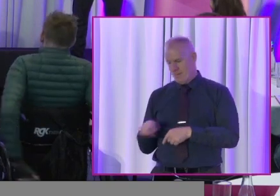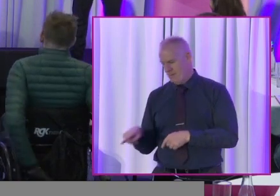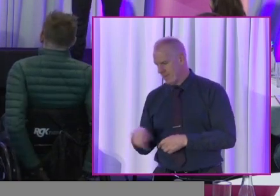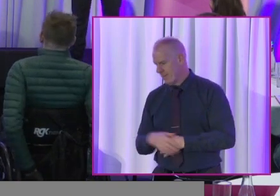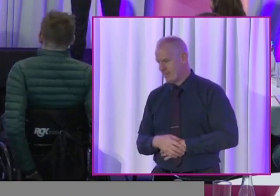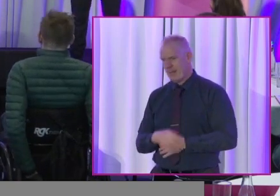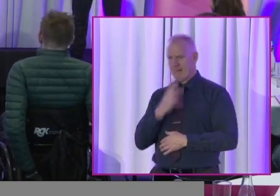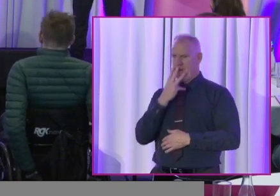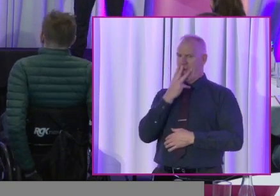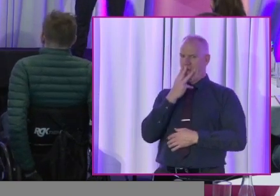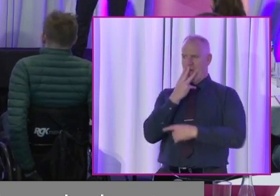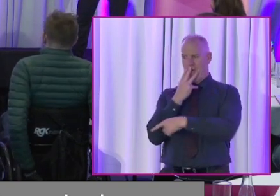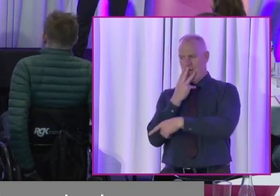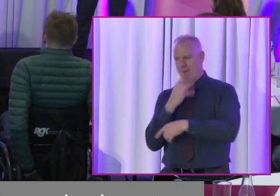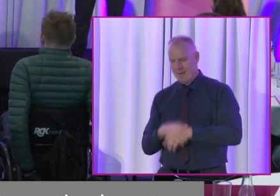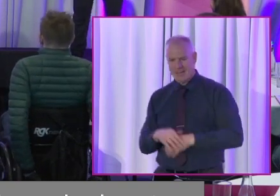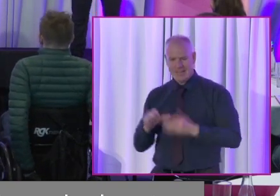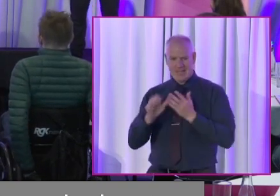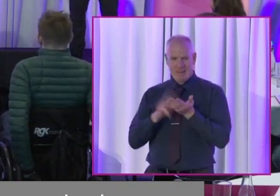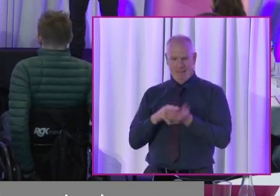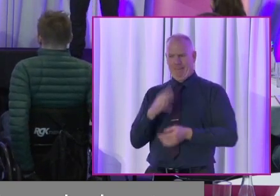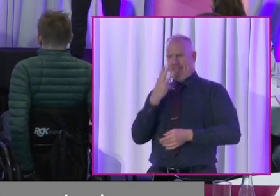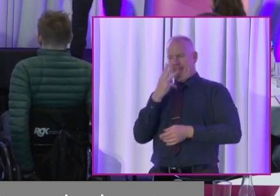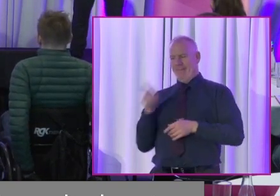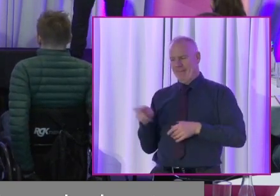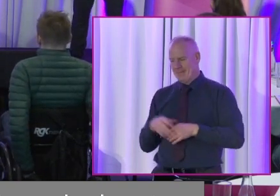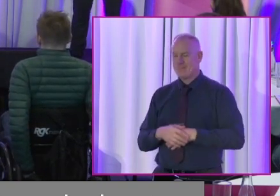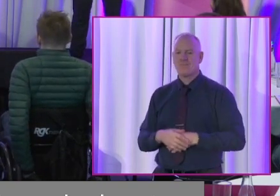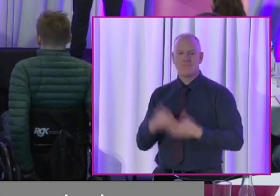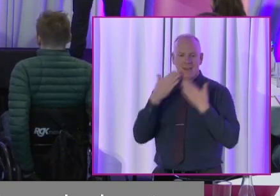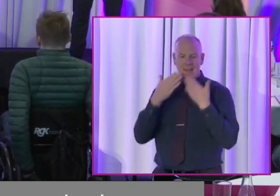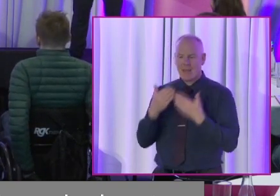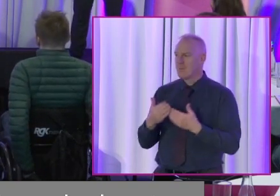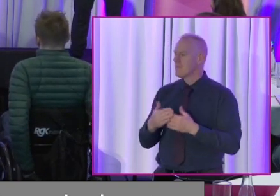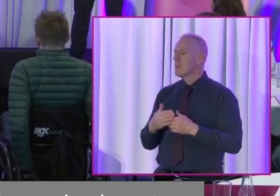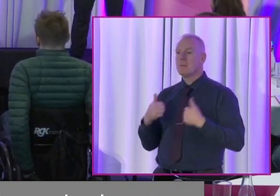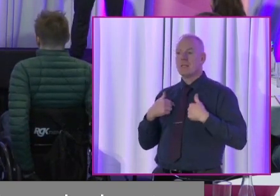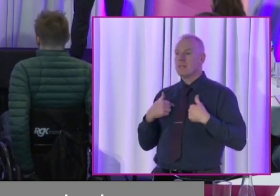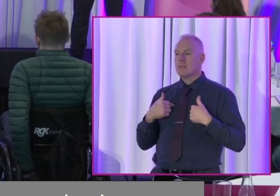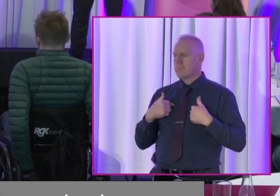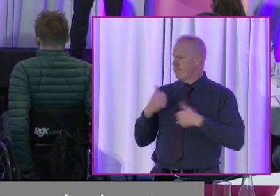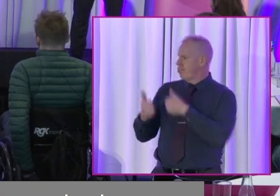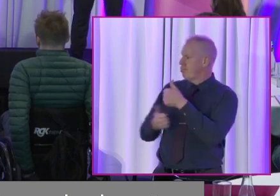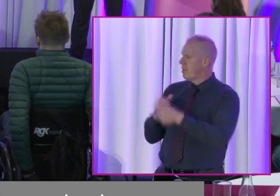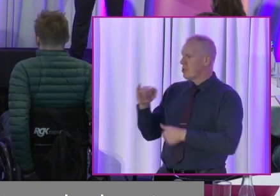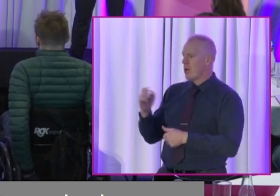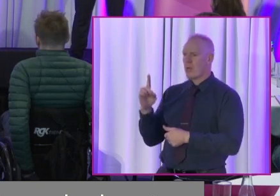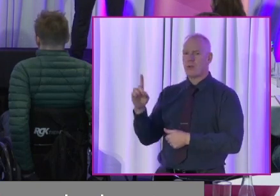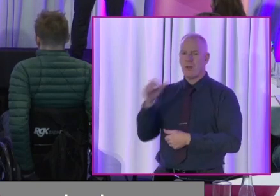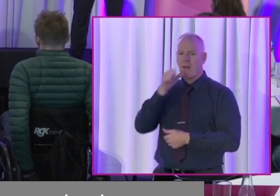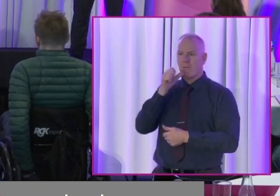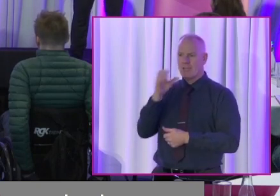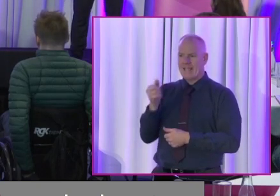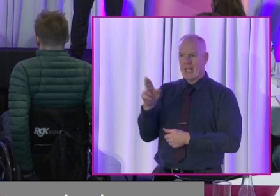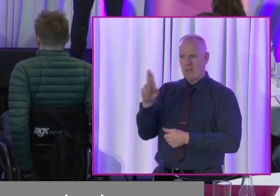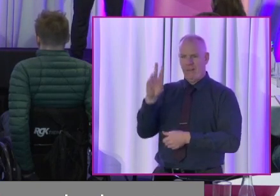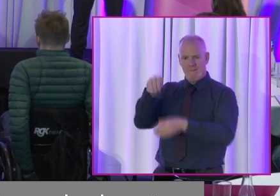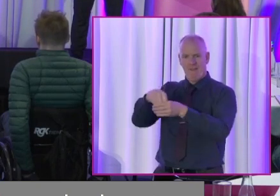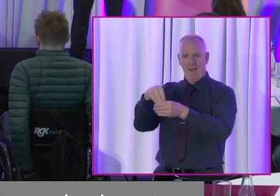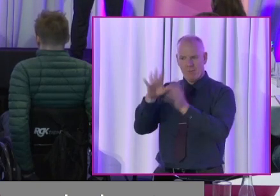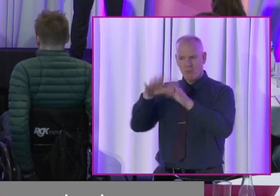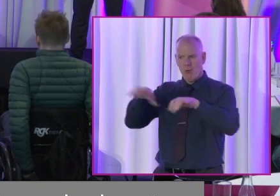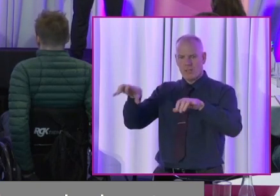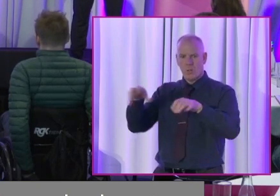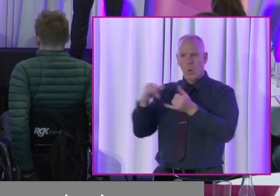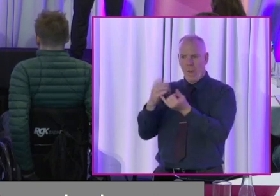Thanks very much. It's great to hear John. thanks very much folks for hearing. And you know, fair play to John. was the first Senator in the